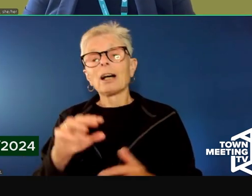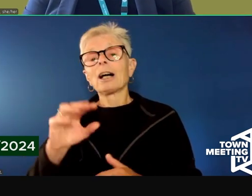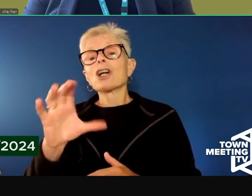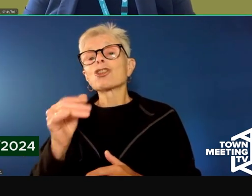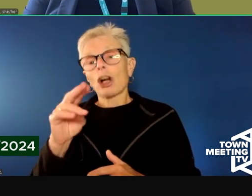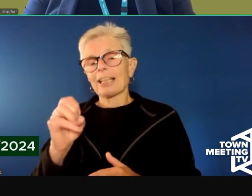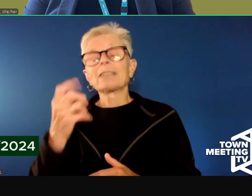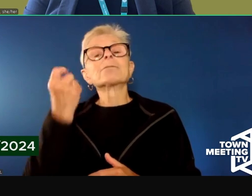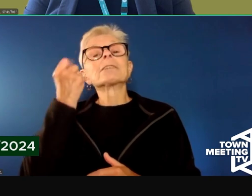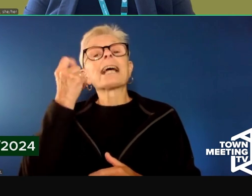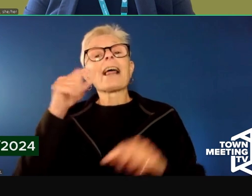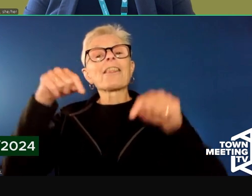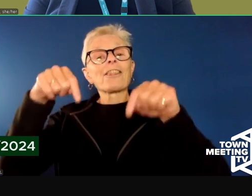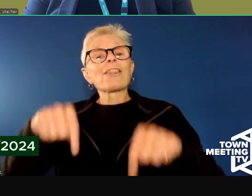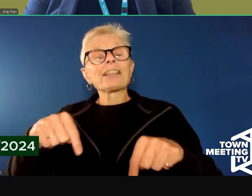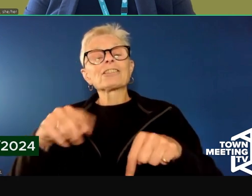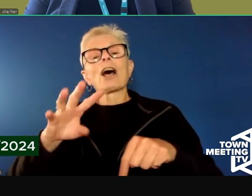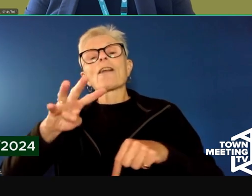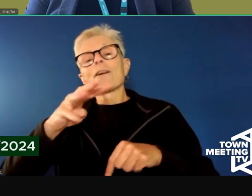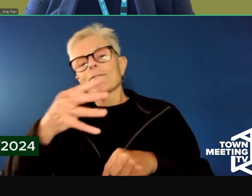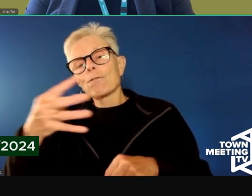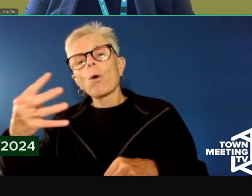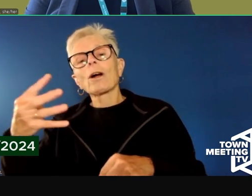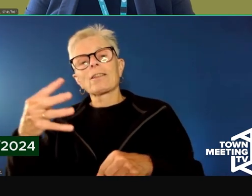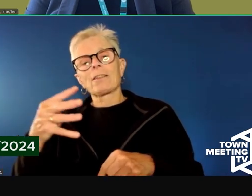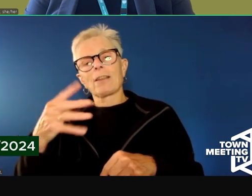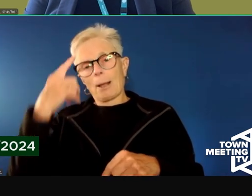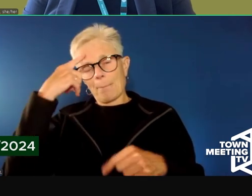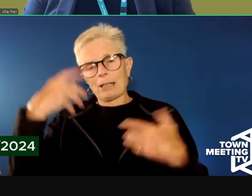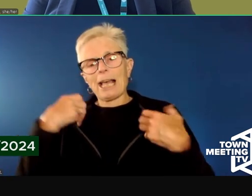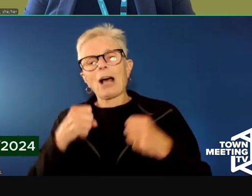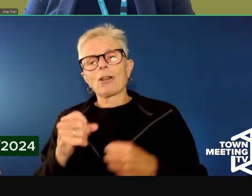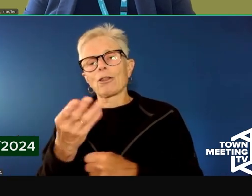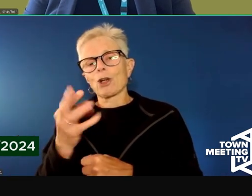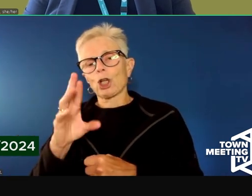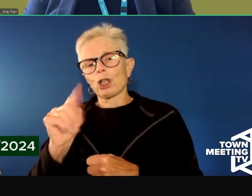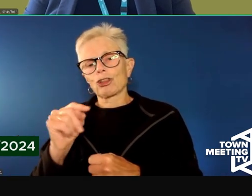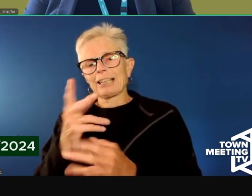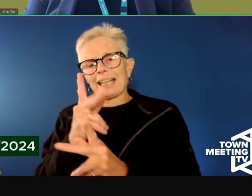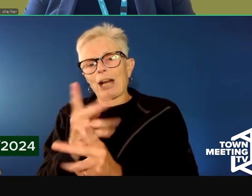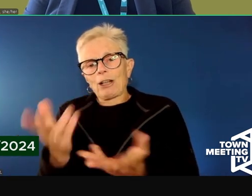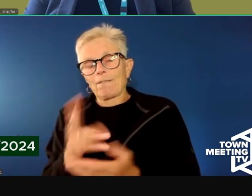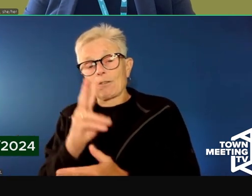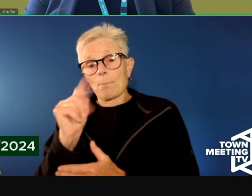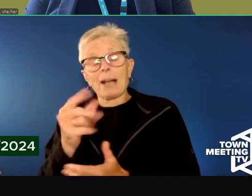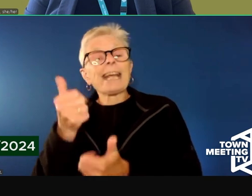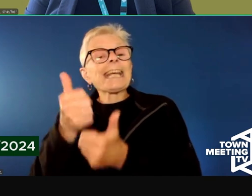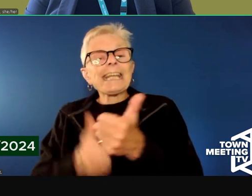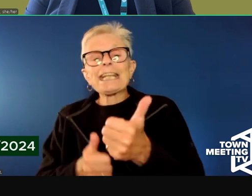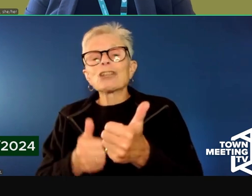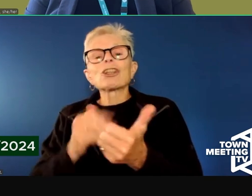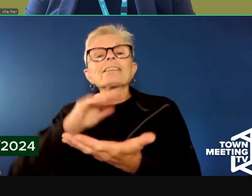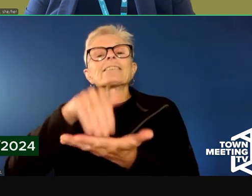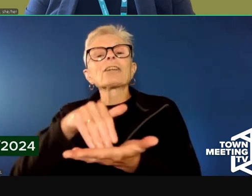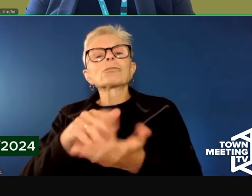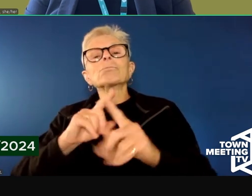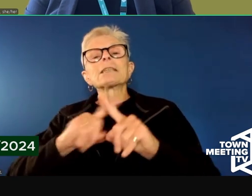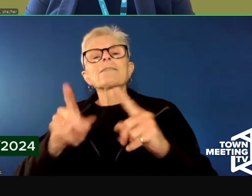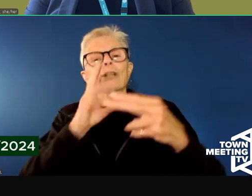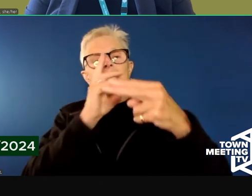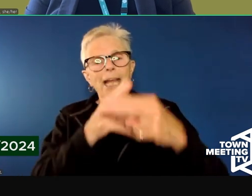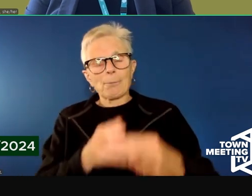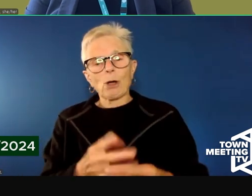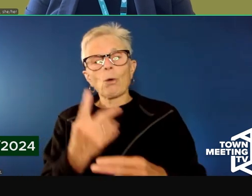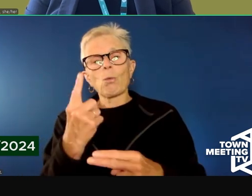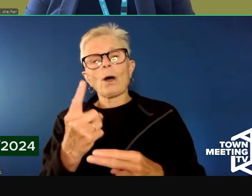is the fourth mental health urgent care in Vermont. Each has a different name, but right now there's a program